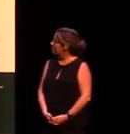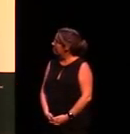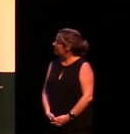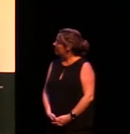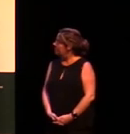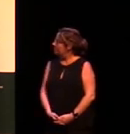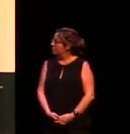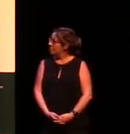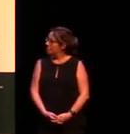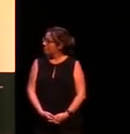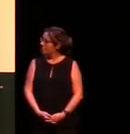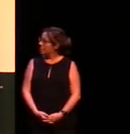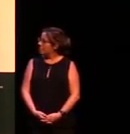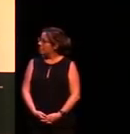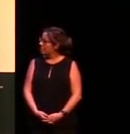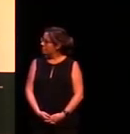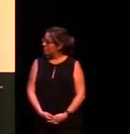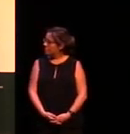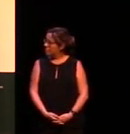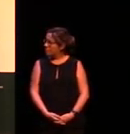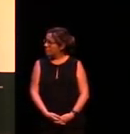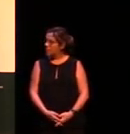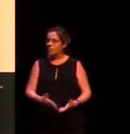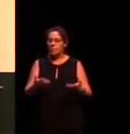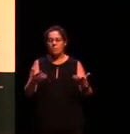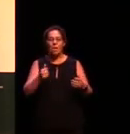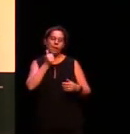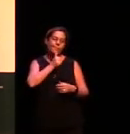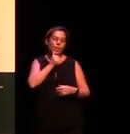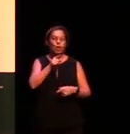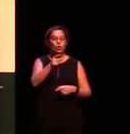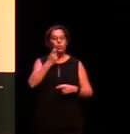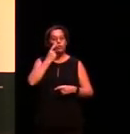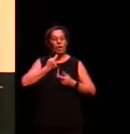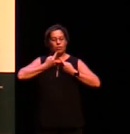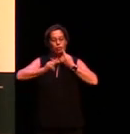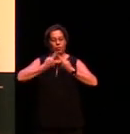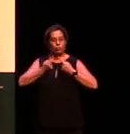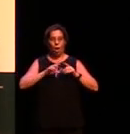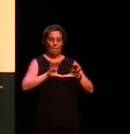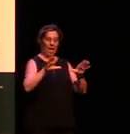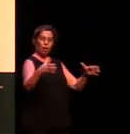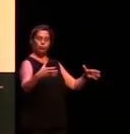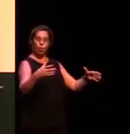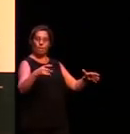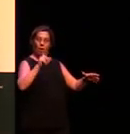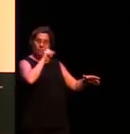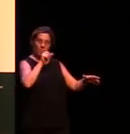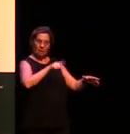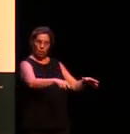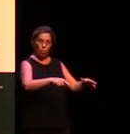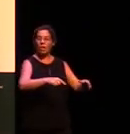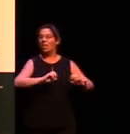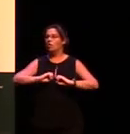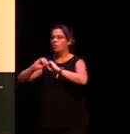let's say you're trying to describe a situation where there's a group of you and you've left your